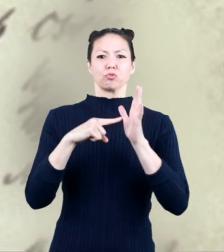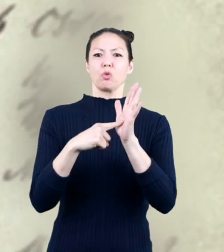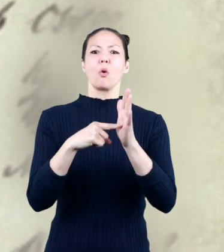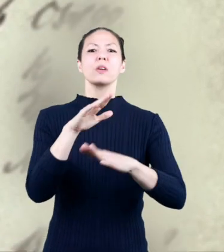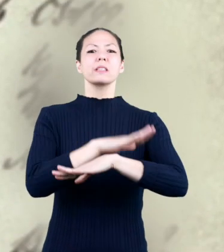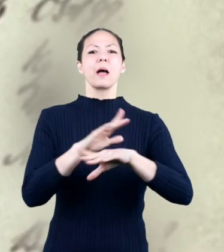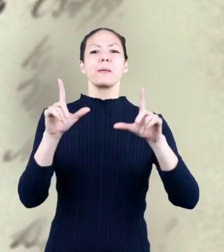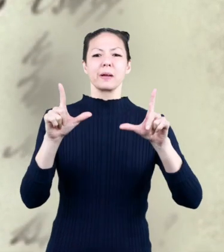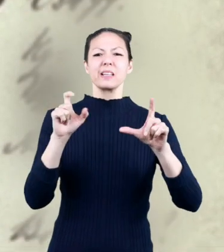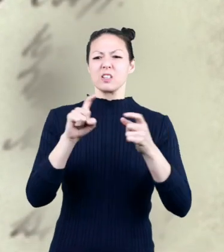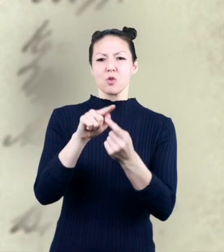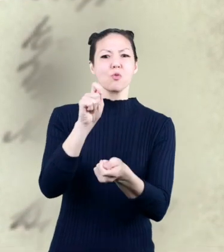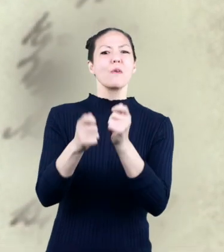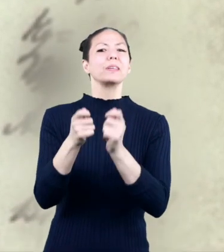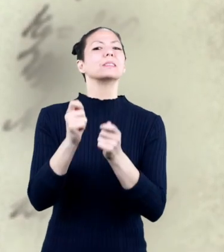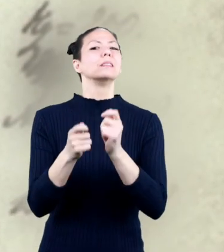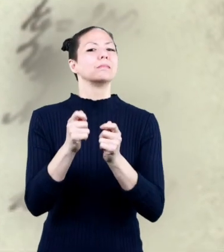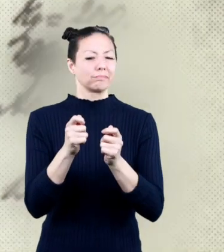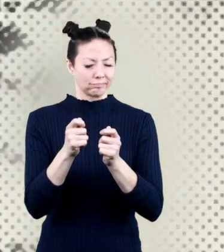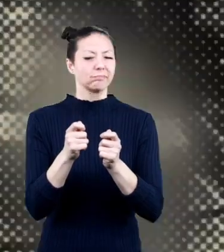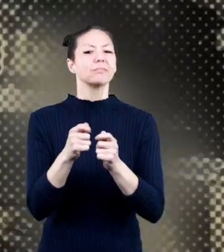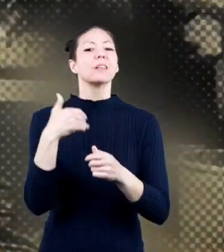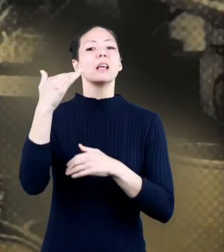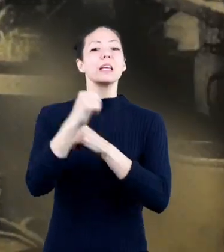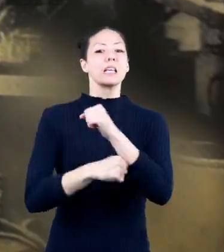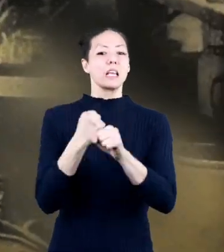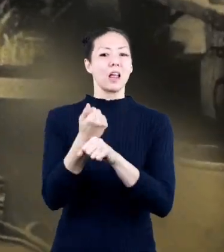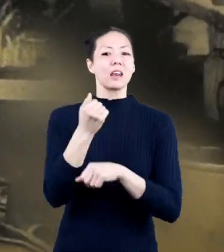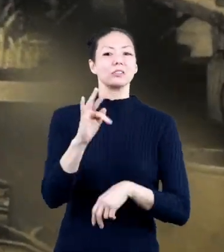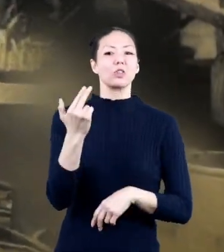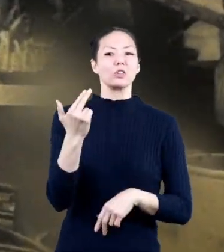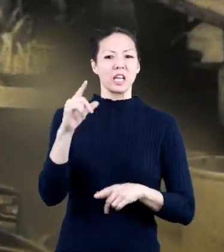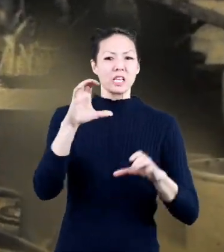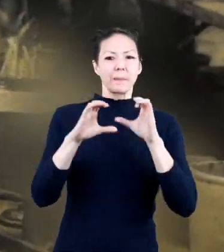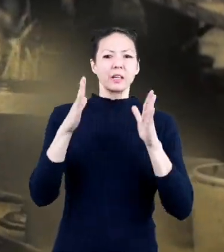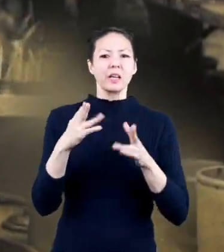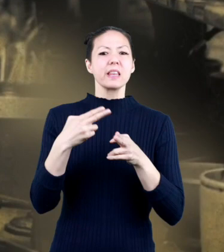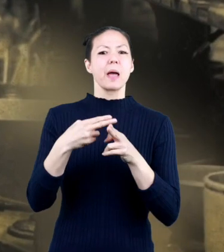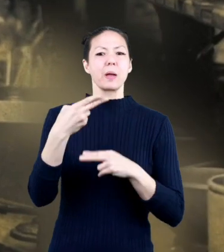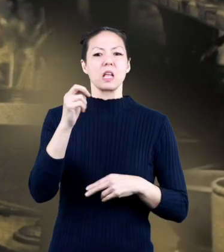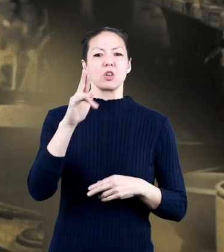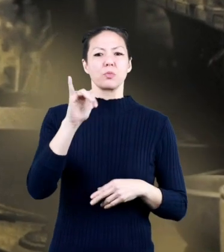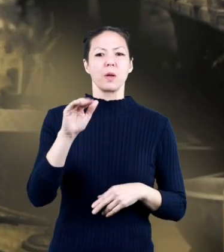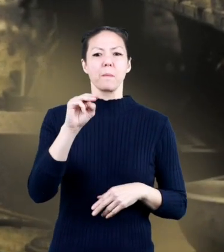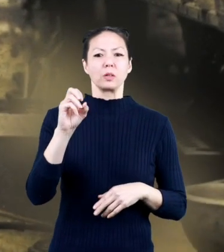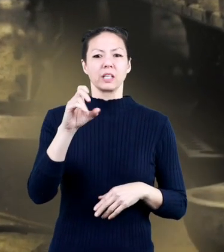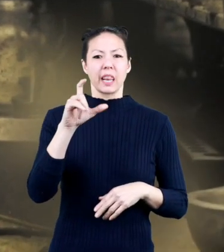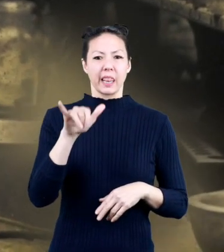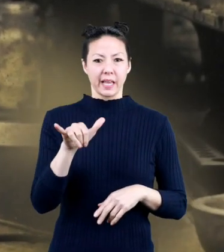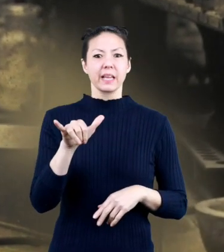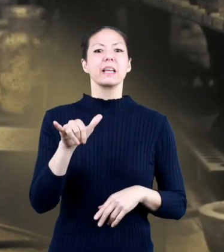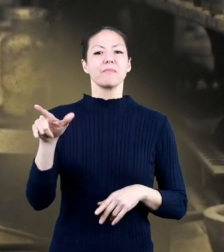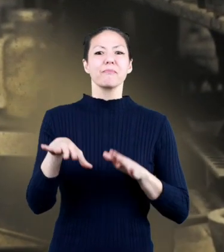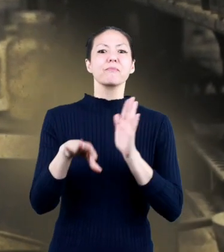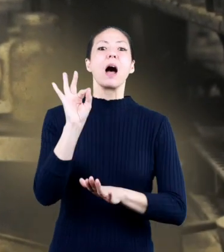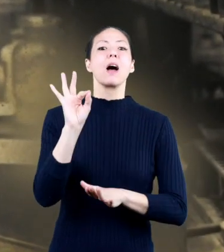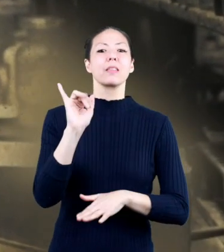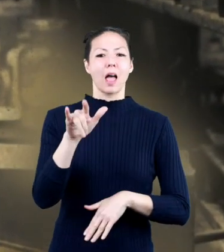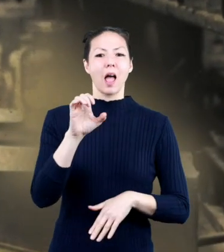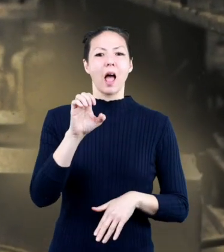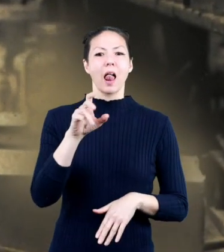table needed to be revised and in 1913 a chemist named henry mosley